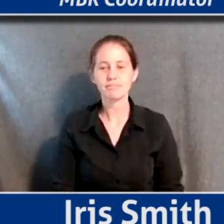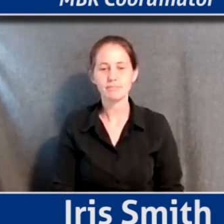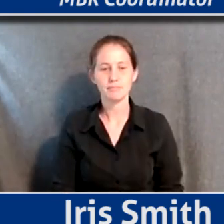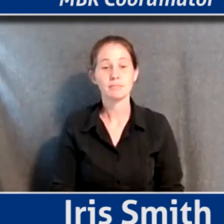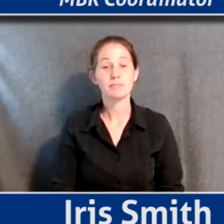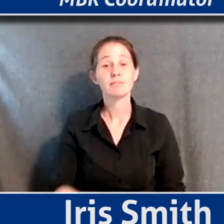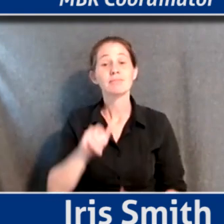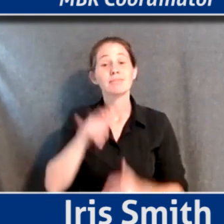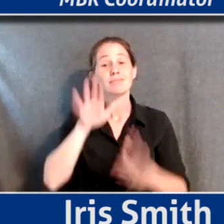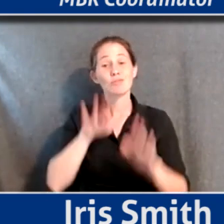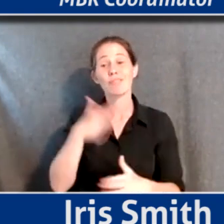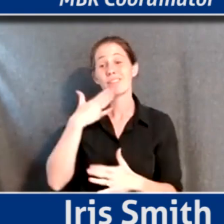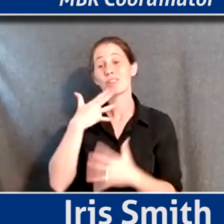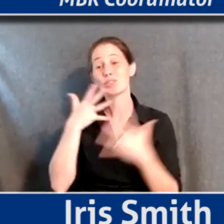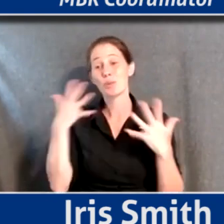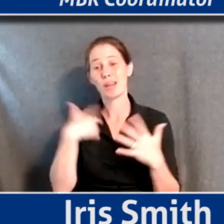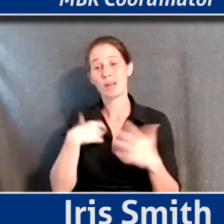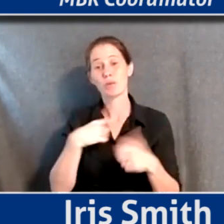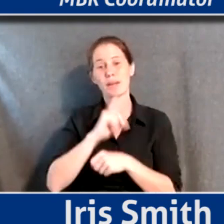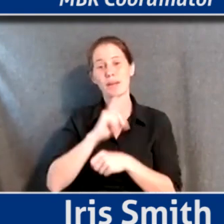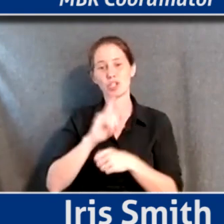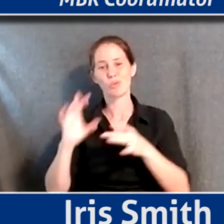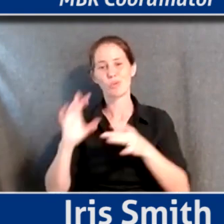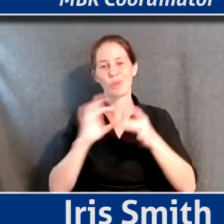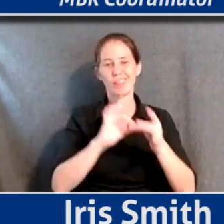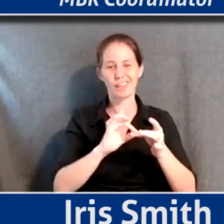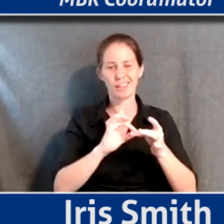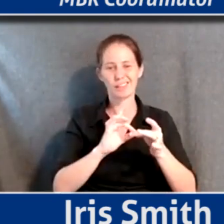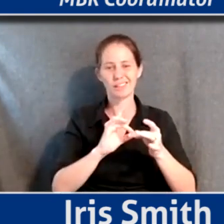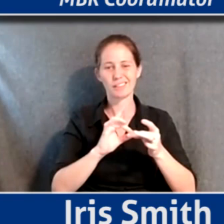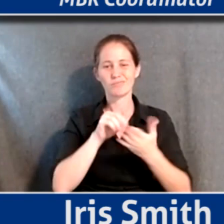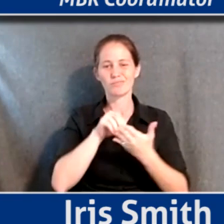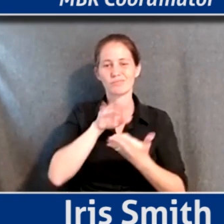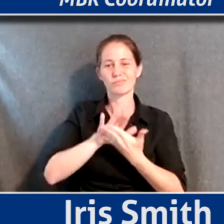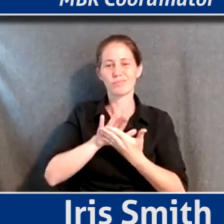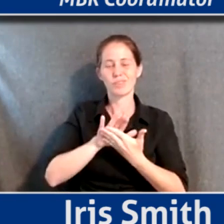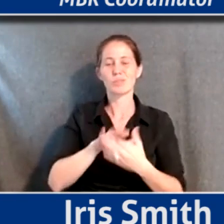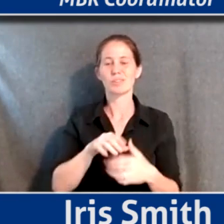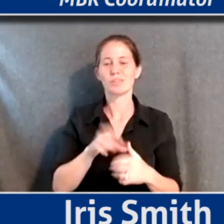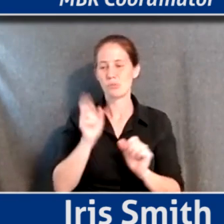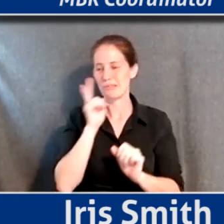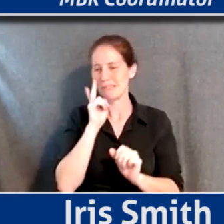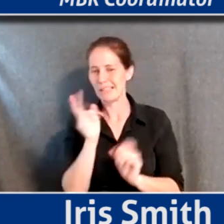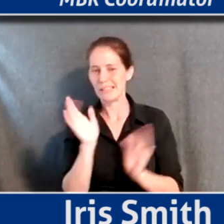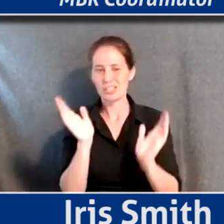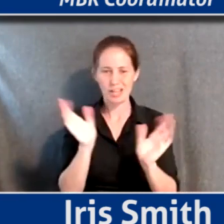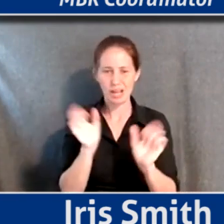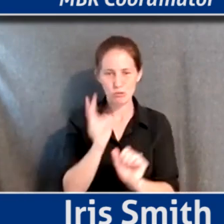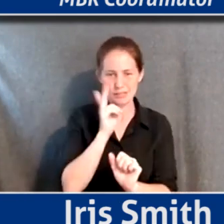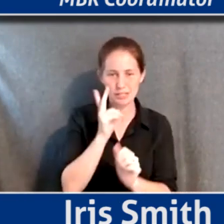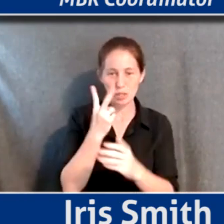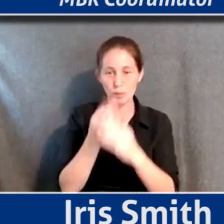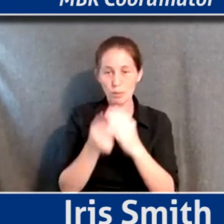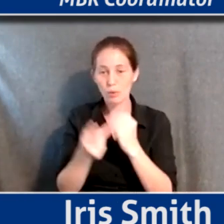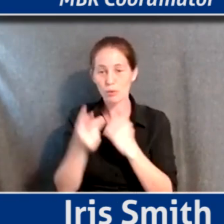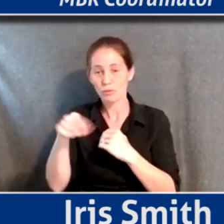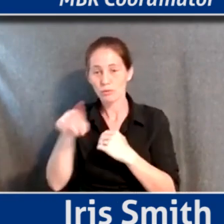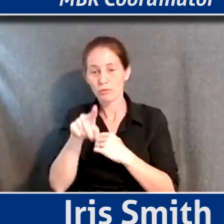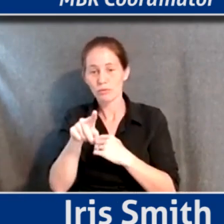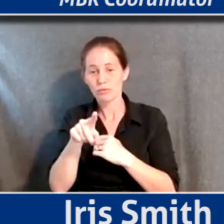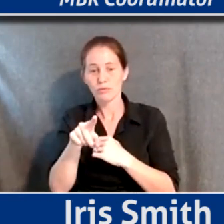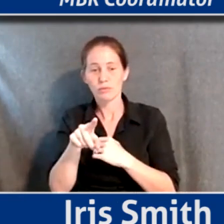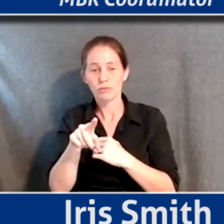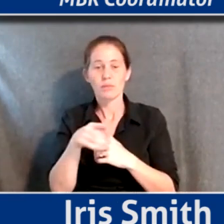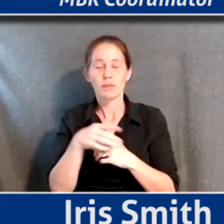That's terrific. Thank you so much for that. We'll make sure that's linked in the notes, show notes, so to speak, and in the chat as well so that folks can do a deeper